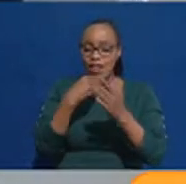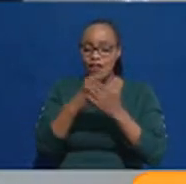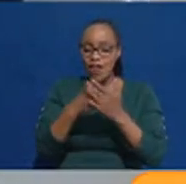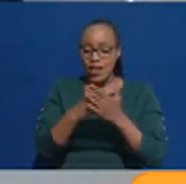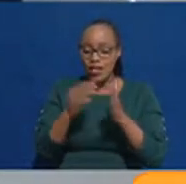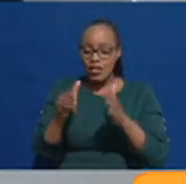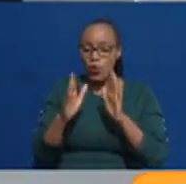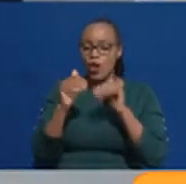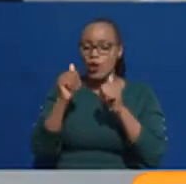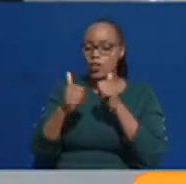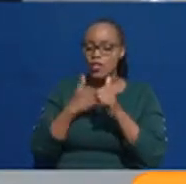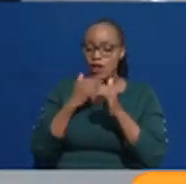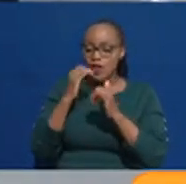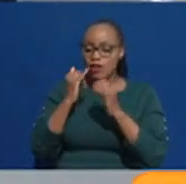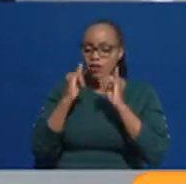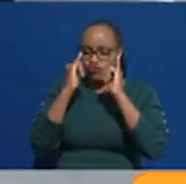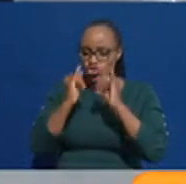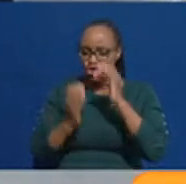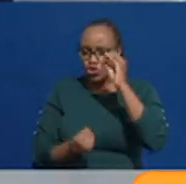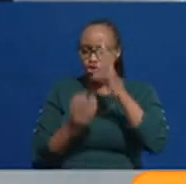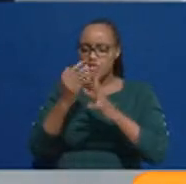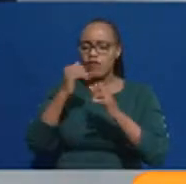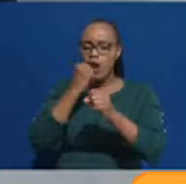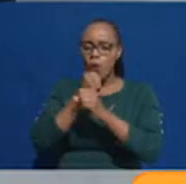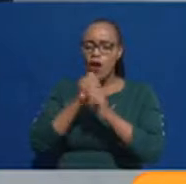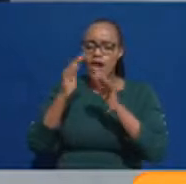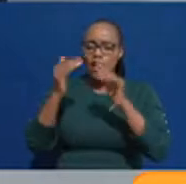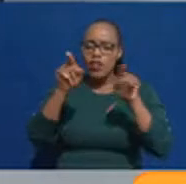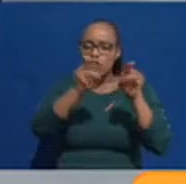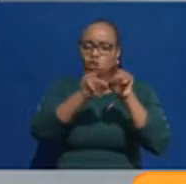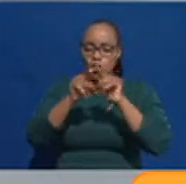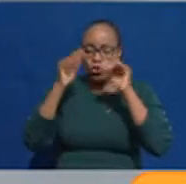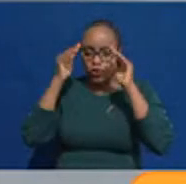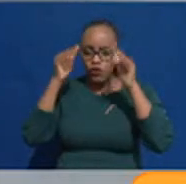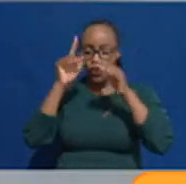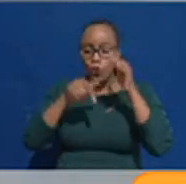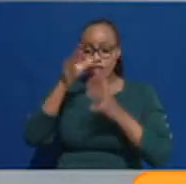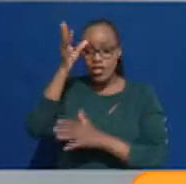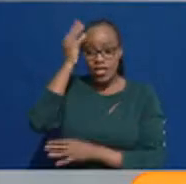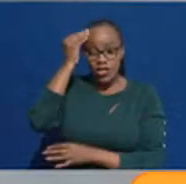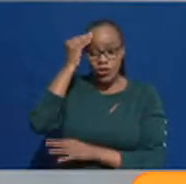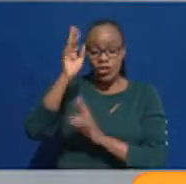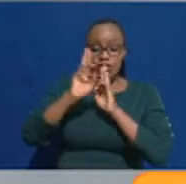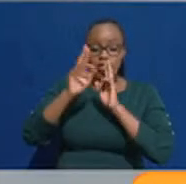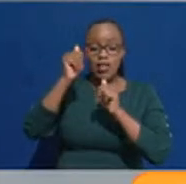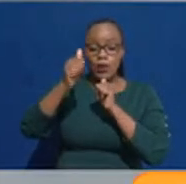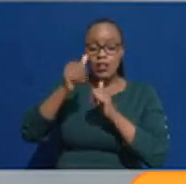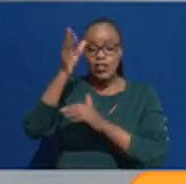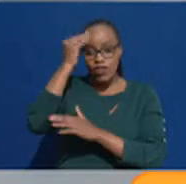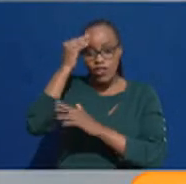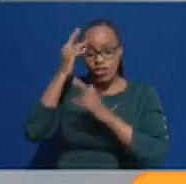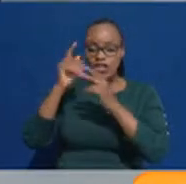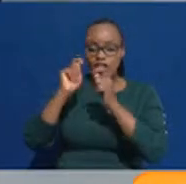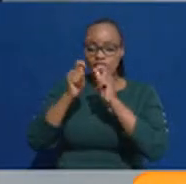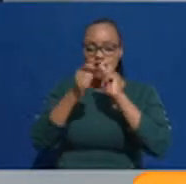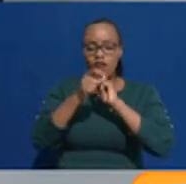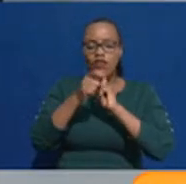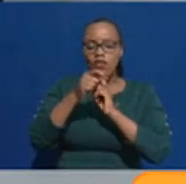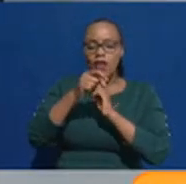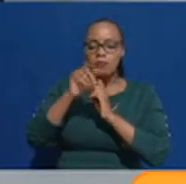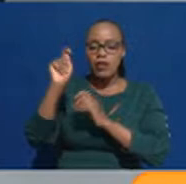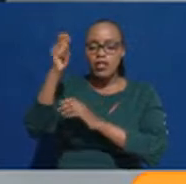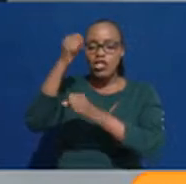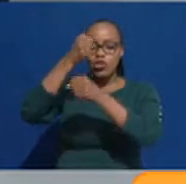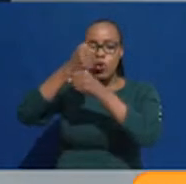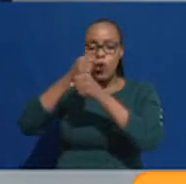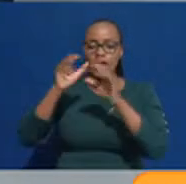model, the new one that has been launched. We'll be seeing how that works. But also we'll looking at the education report, that is education reforms from the Presidential Working Party.